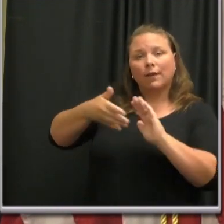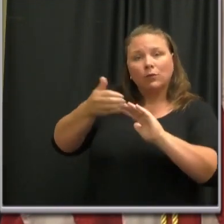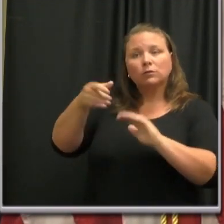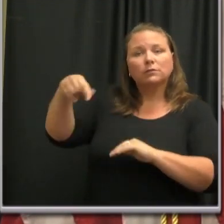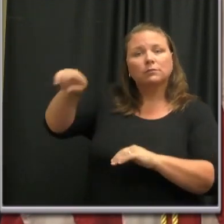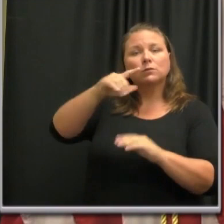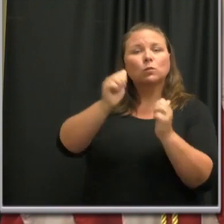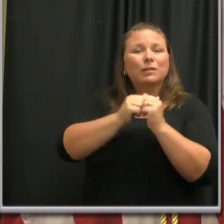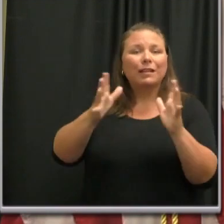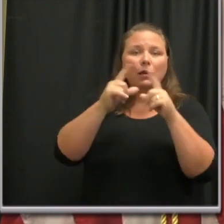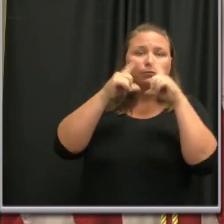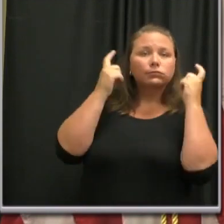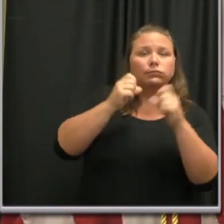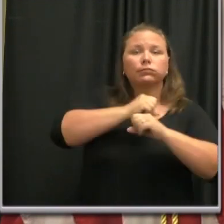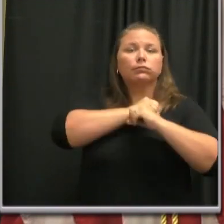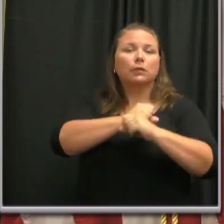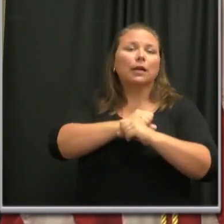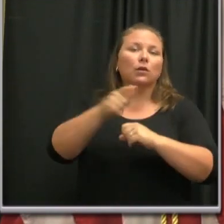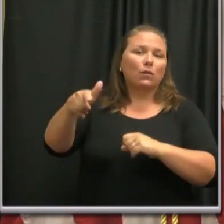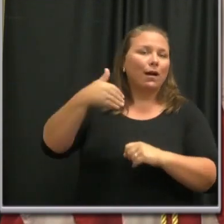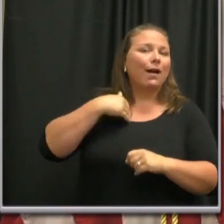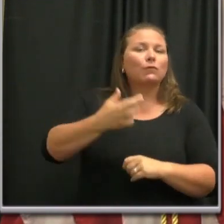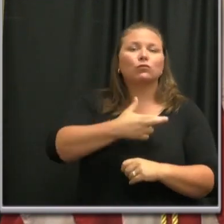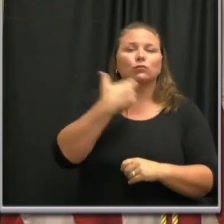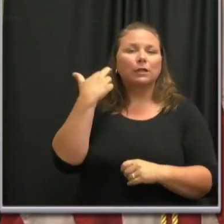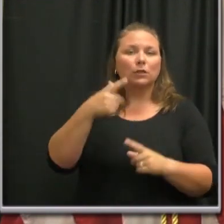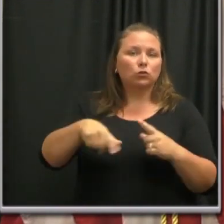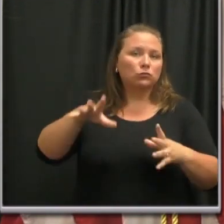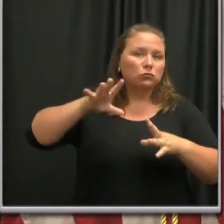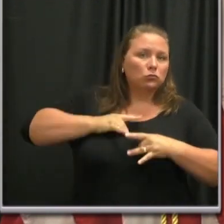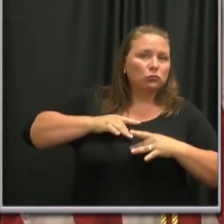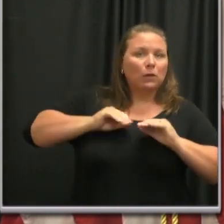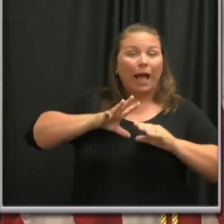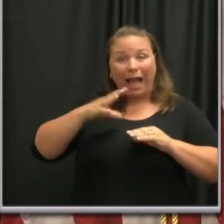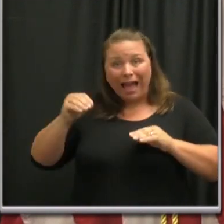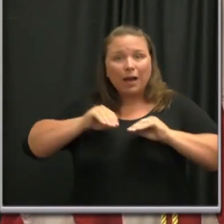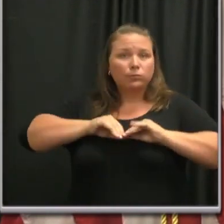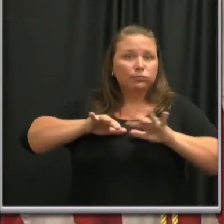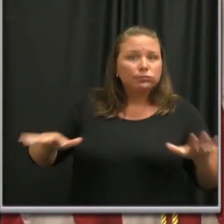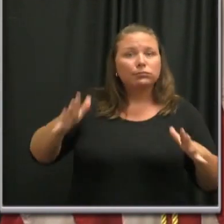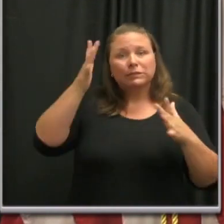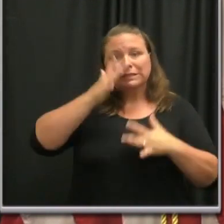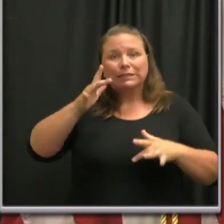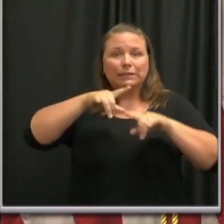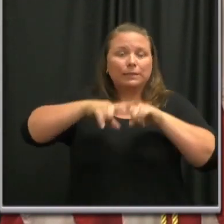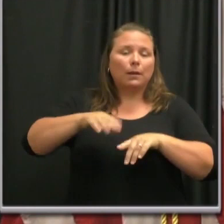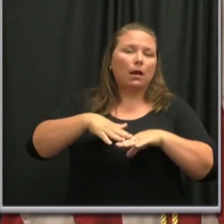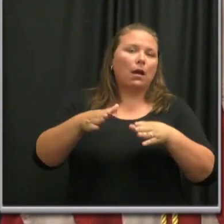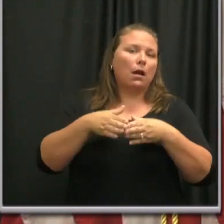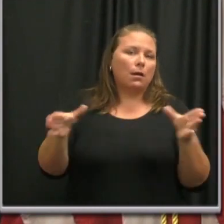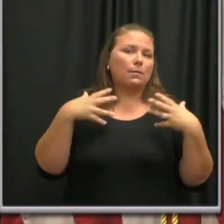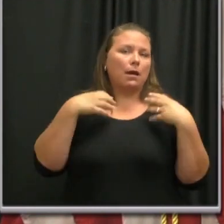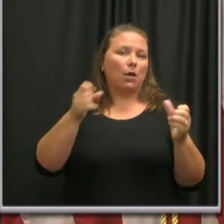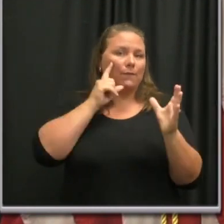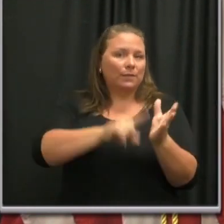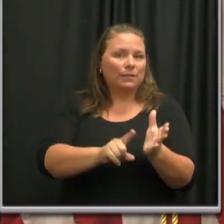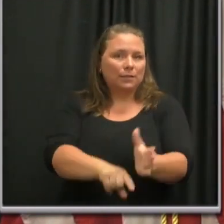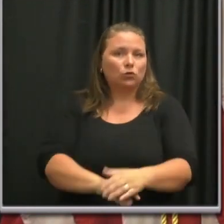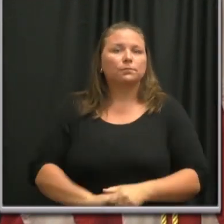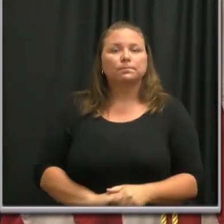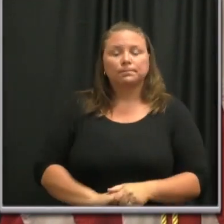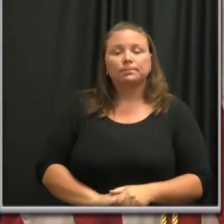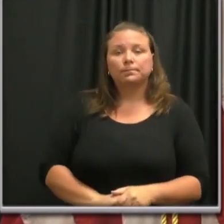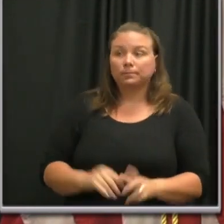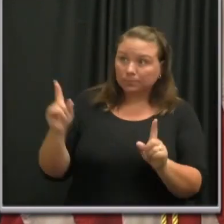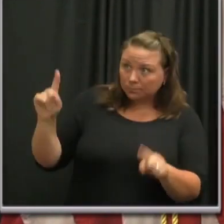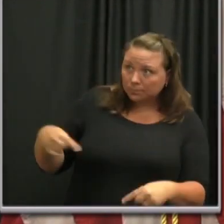remain at the highest risk of catching and spreading the disease based on public health investigations. There